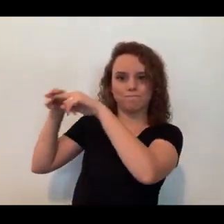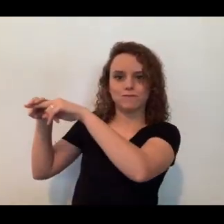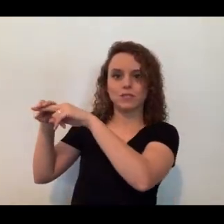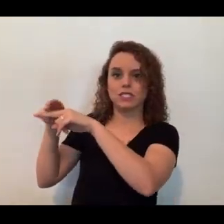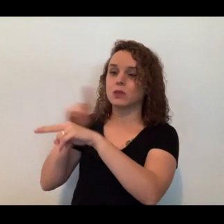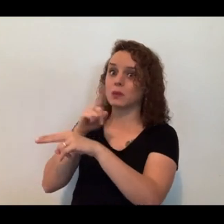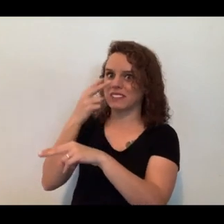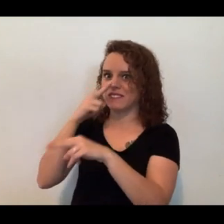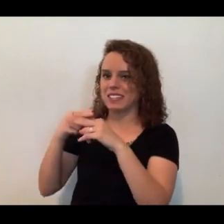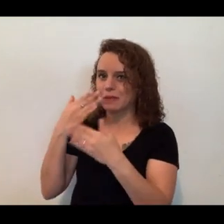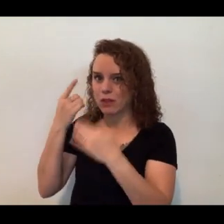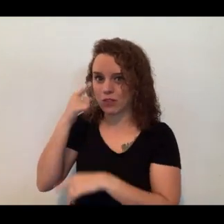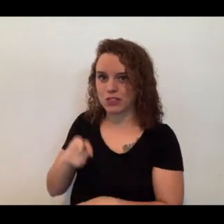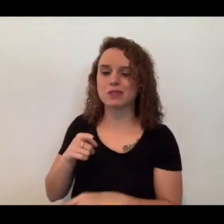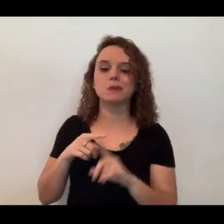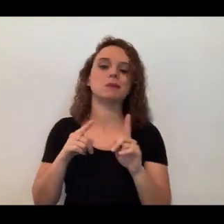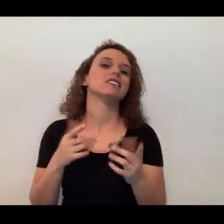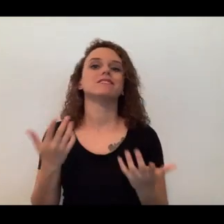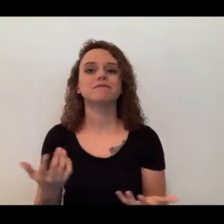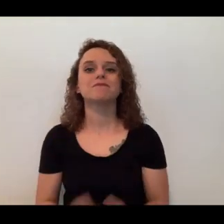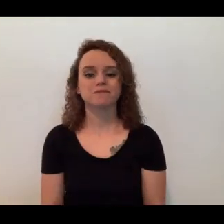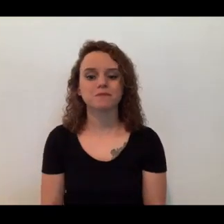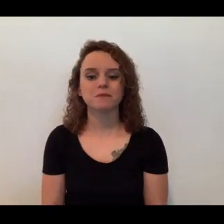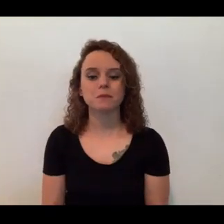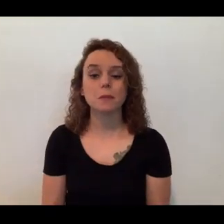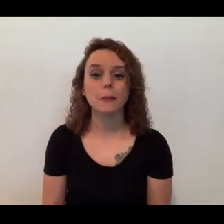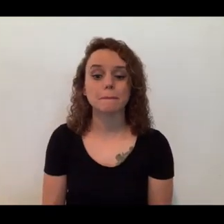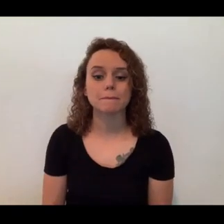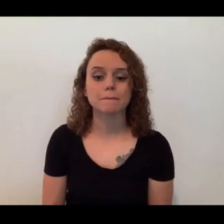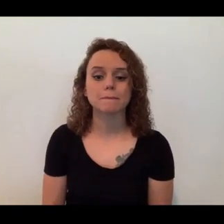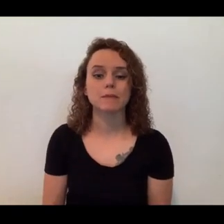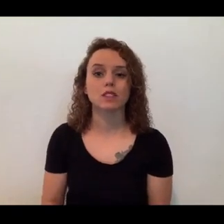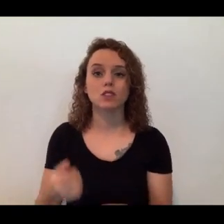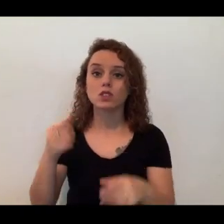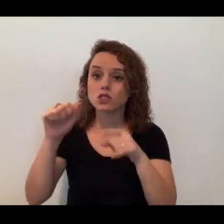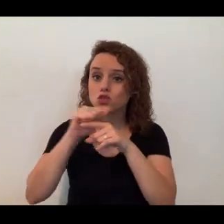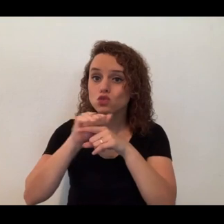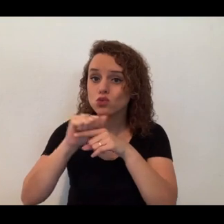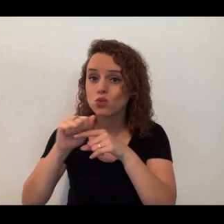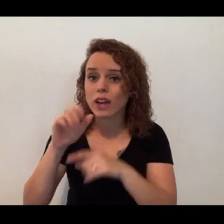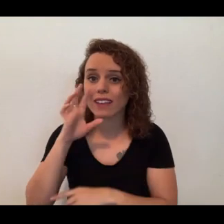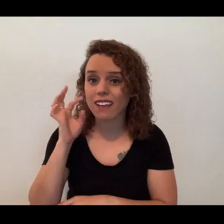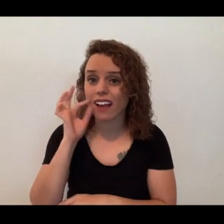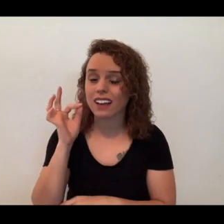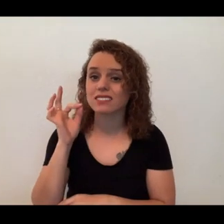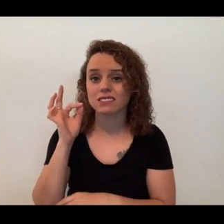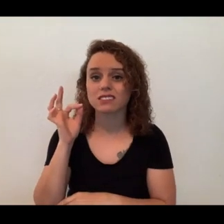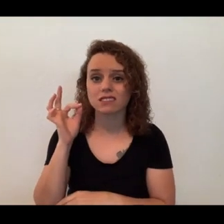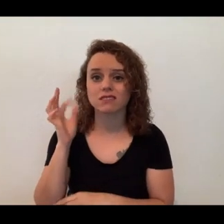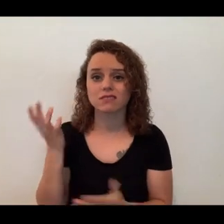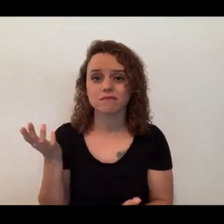So, other than that, though, to be able to train cats is really just the same